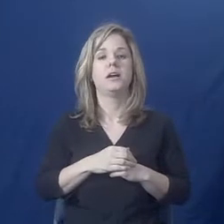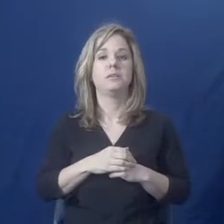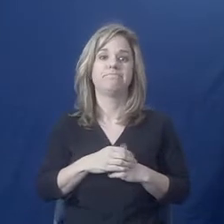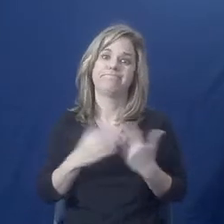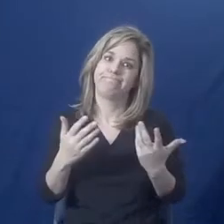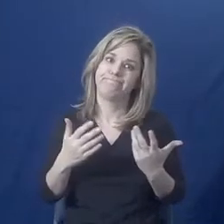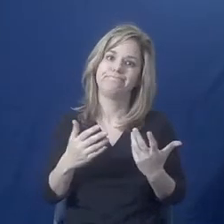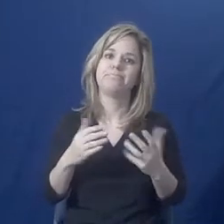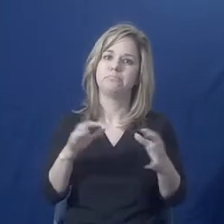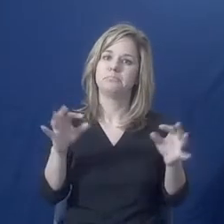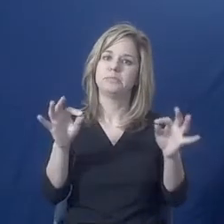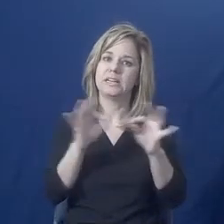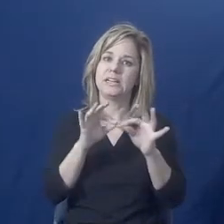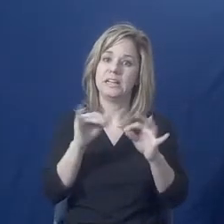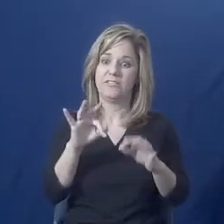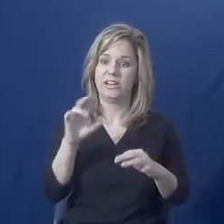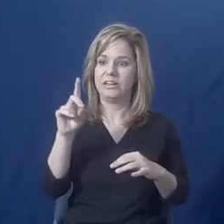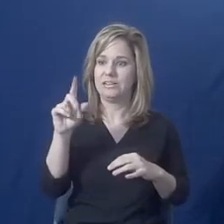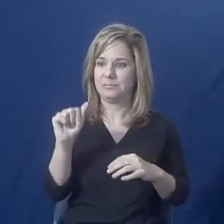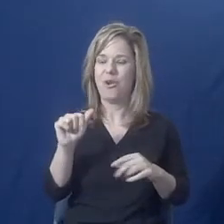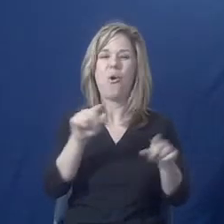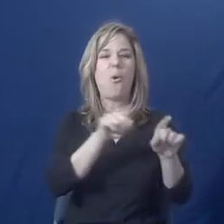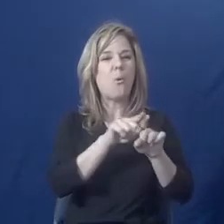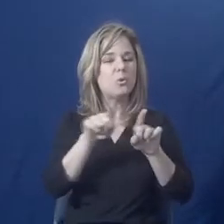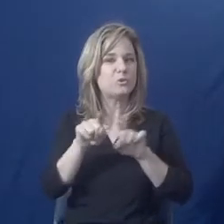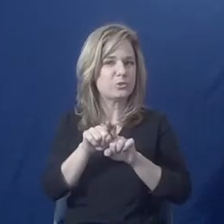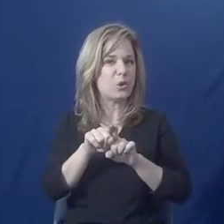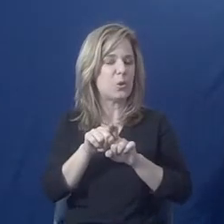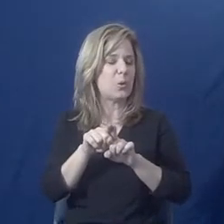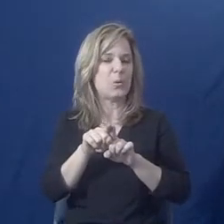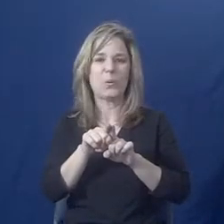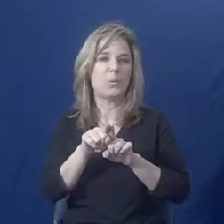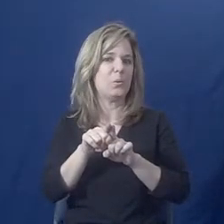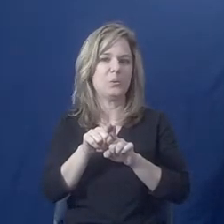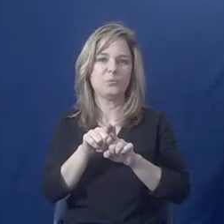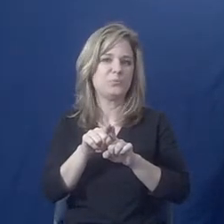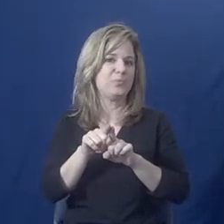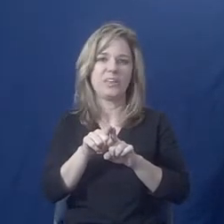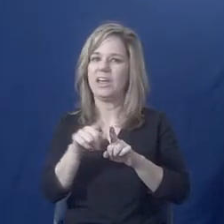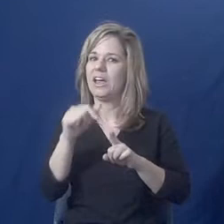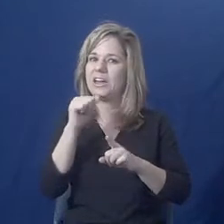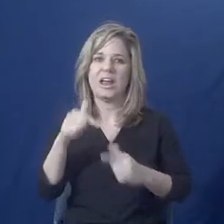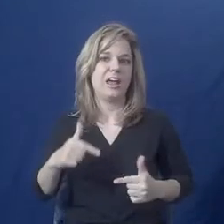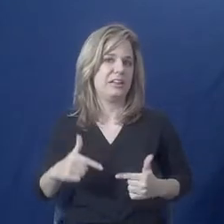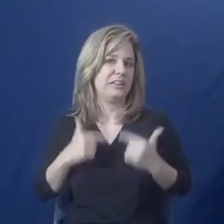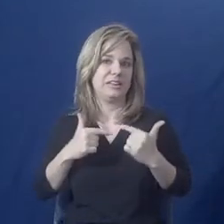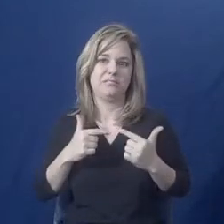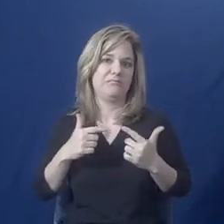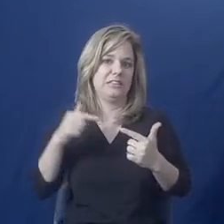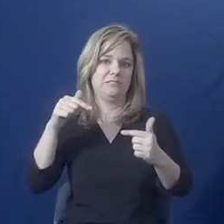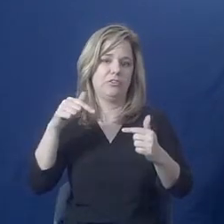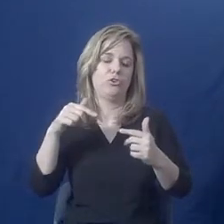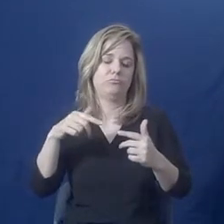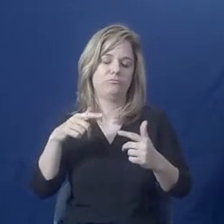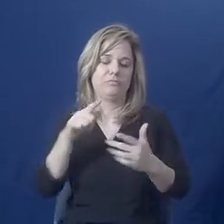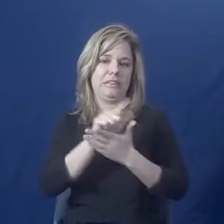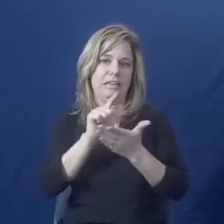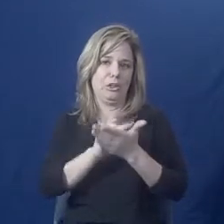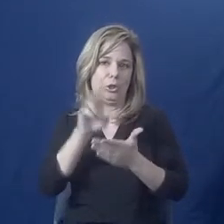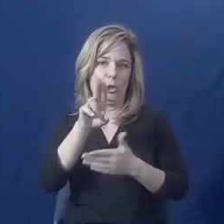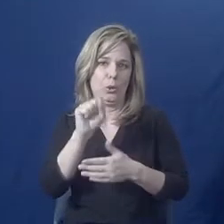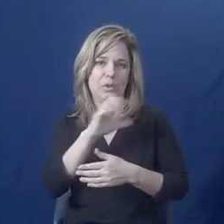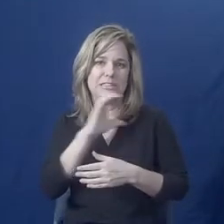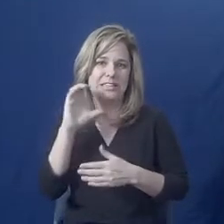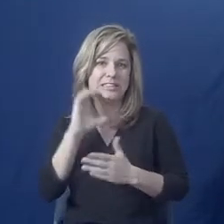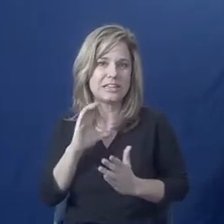you are a person with a disability who also has immigrant status, you could worry about